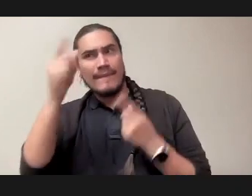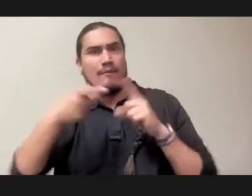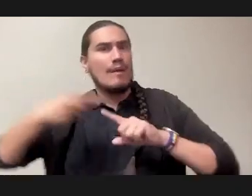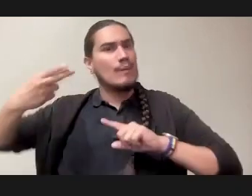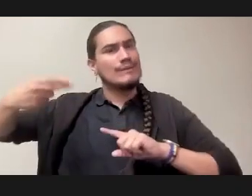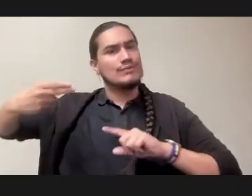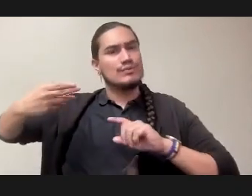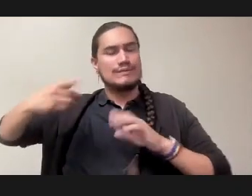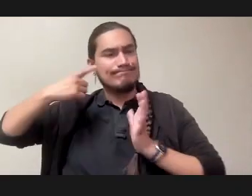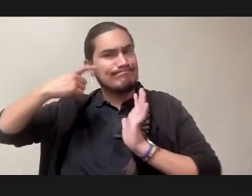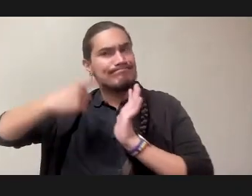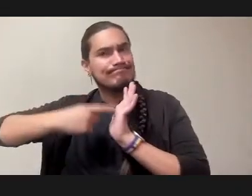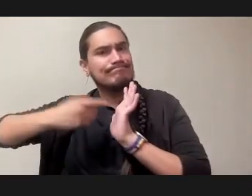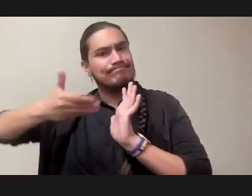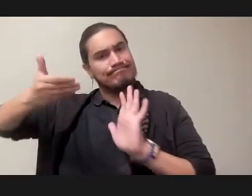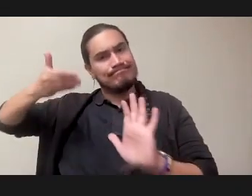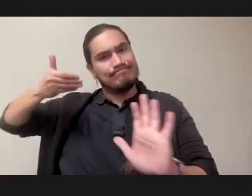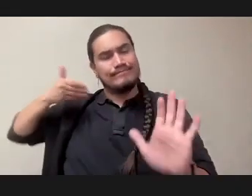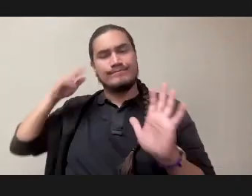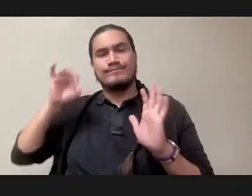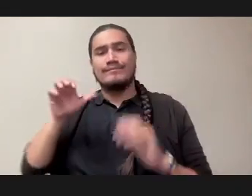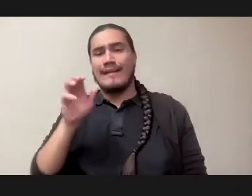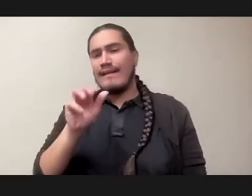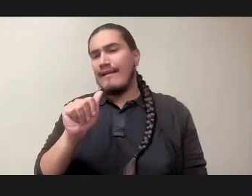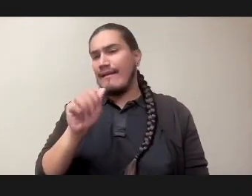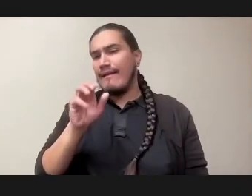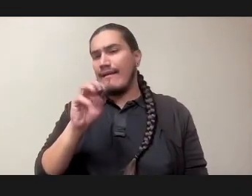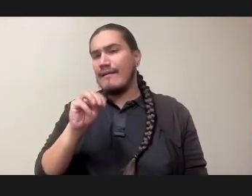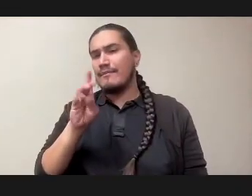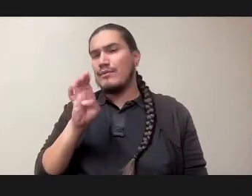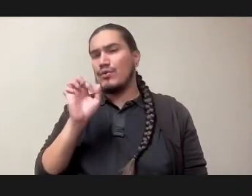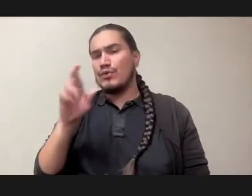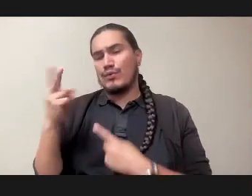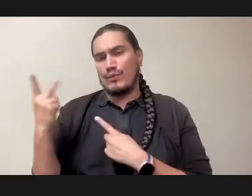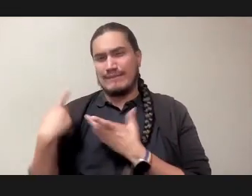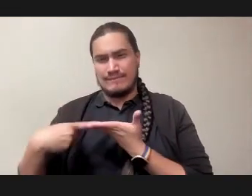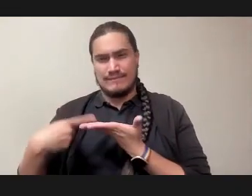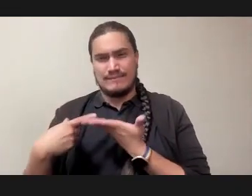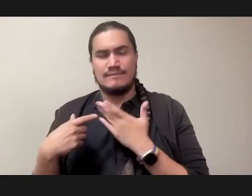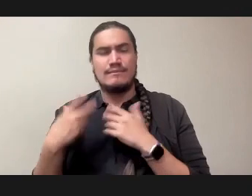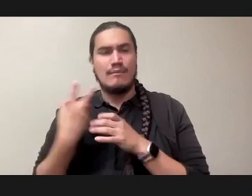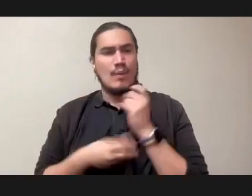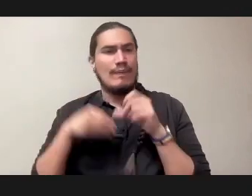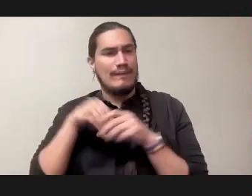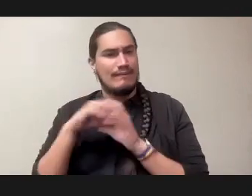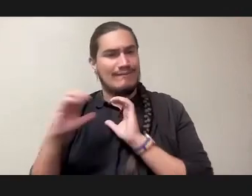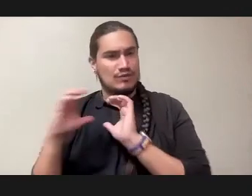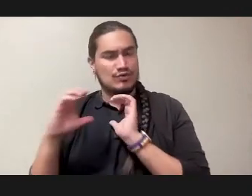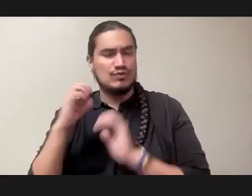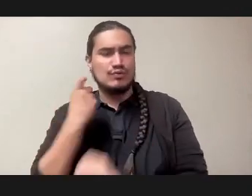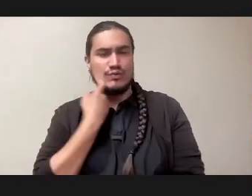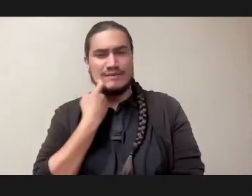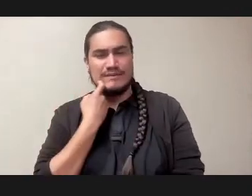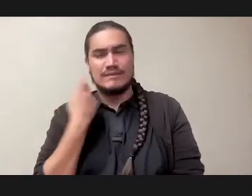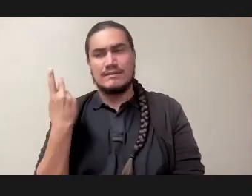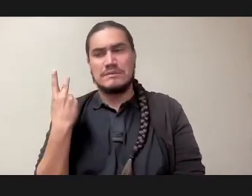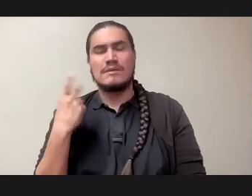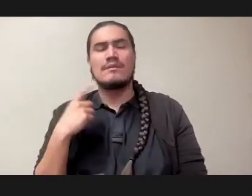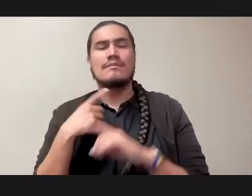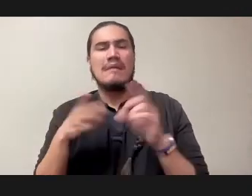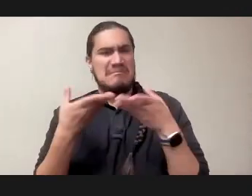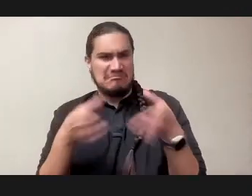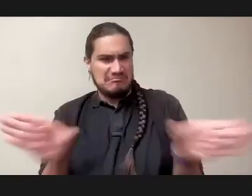And Amber and I have talked about this both in the conversation we had recently, but just in general,